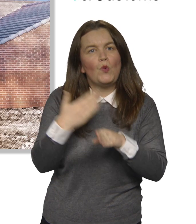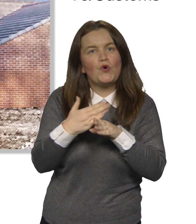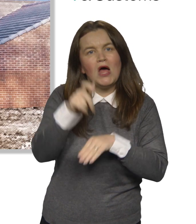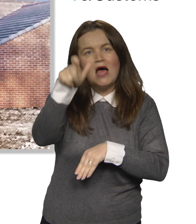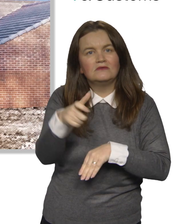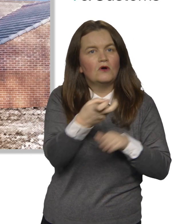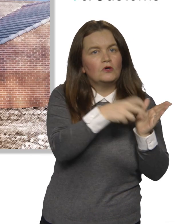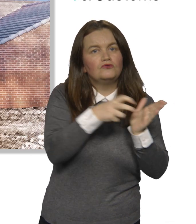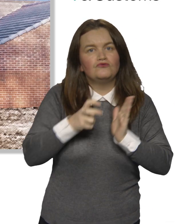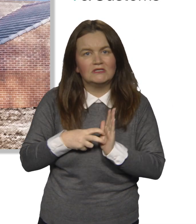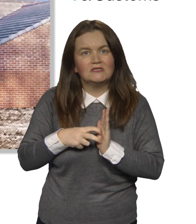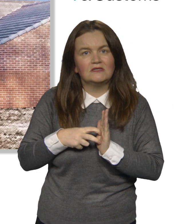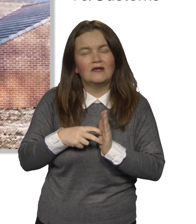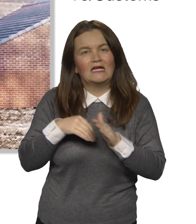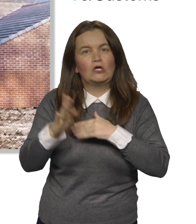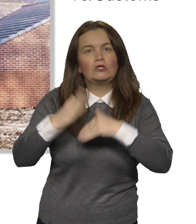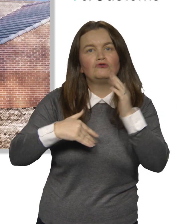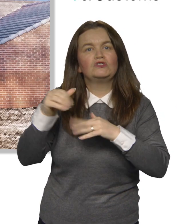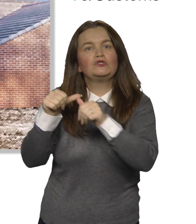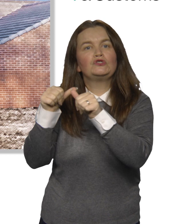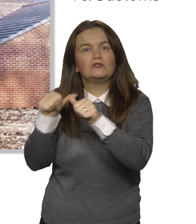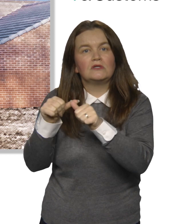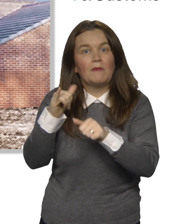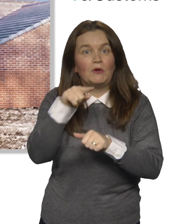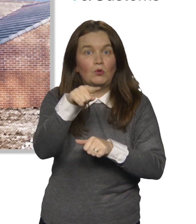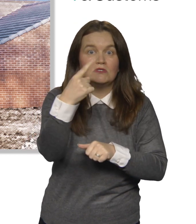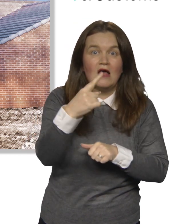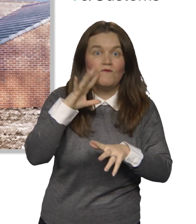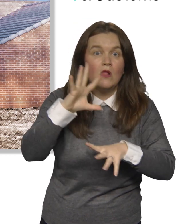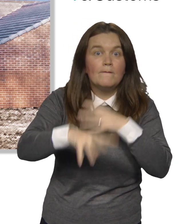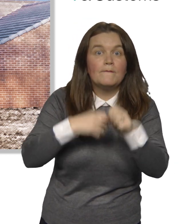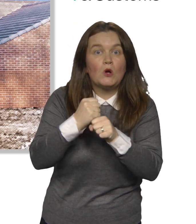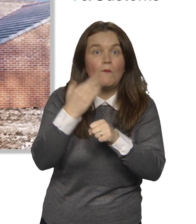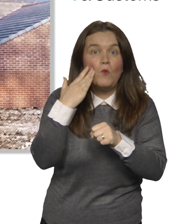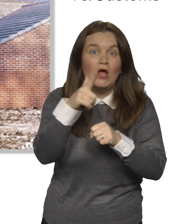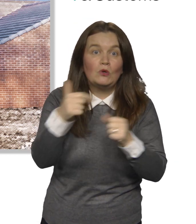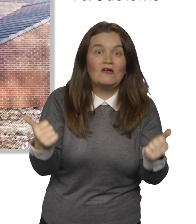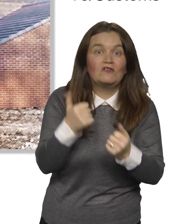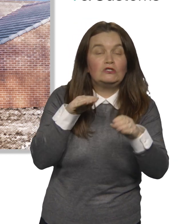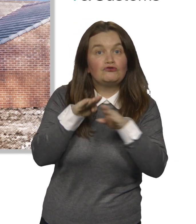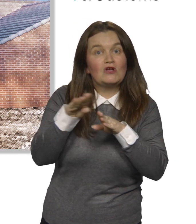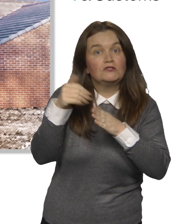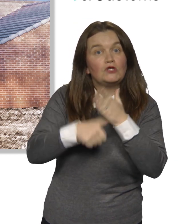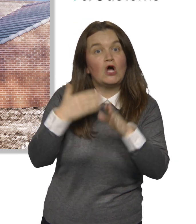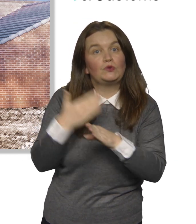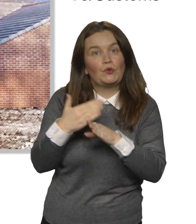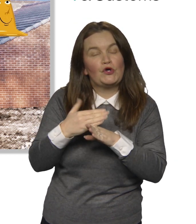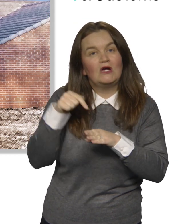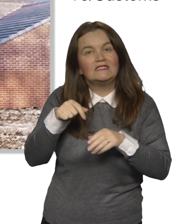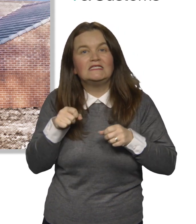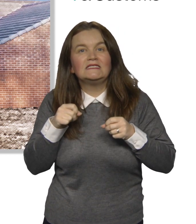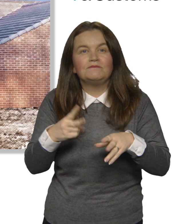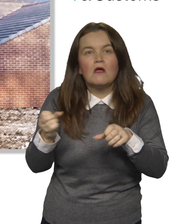industry, which could be you when you finish your training and start work. The scheme covers most types of construction work done in the UK,